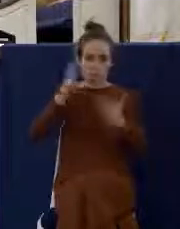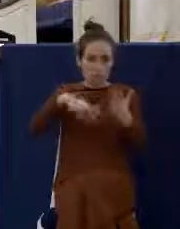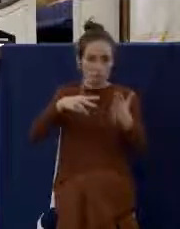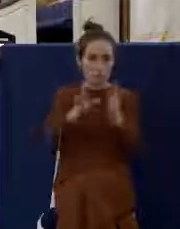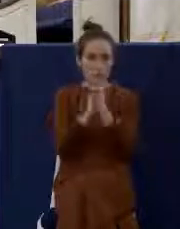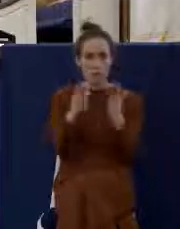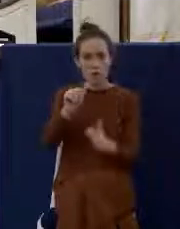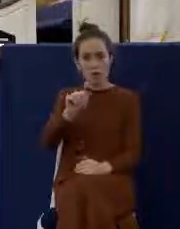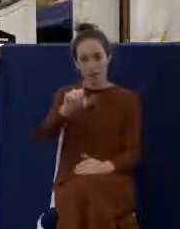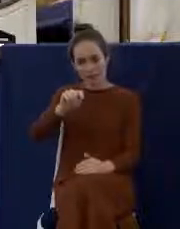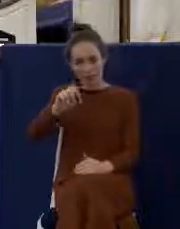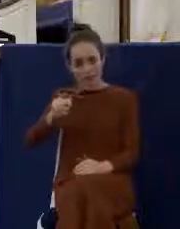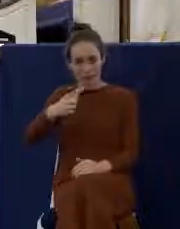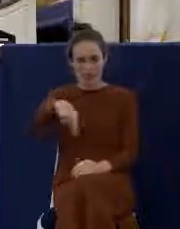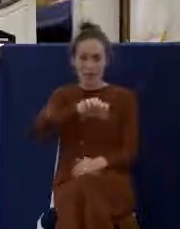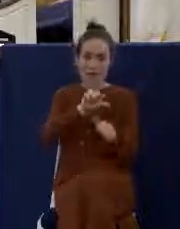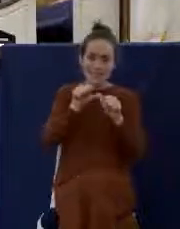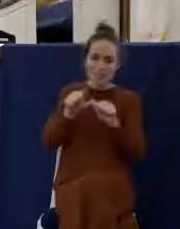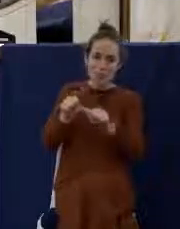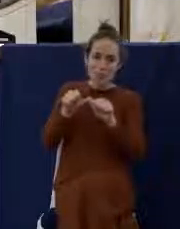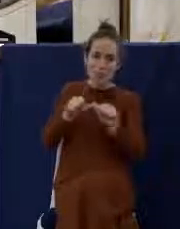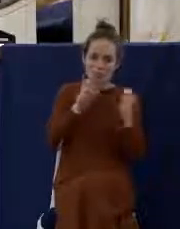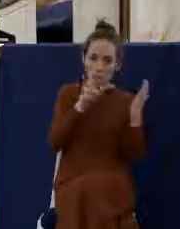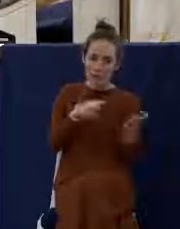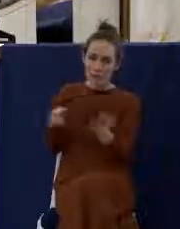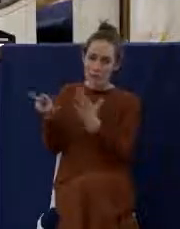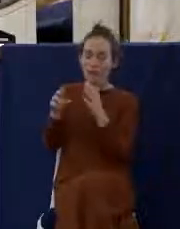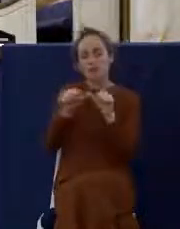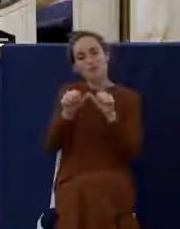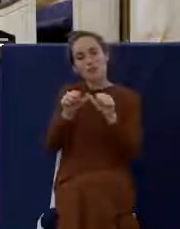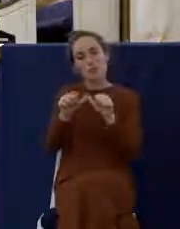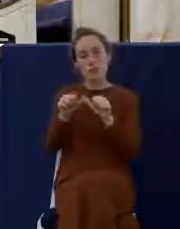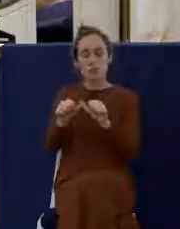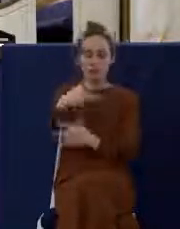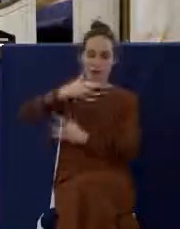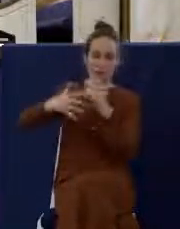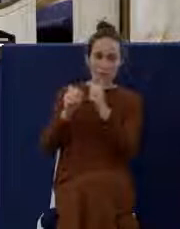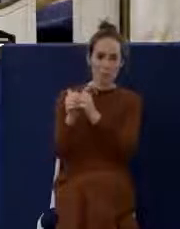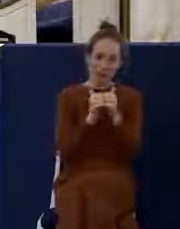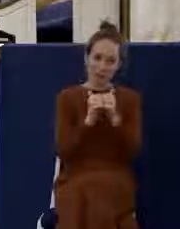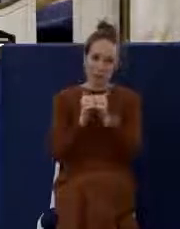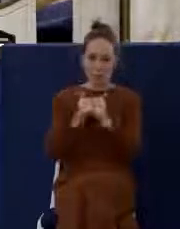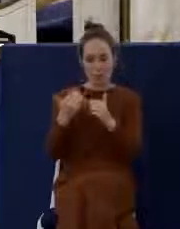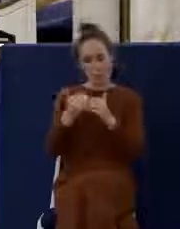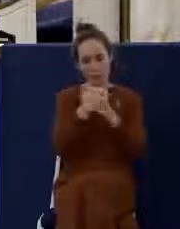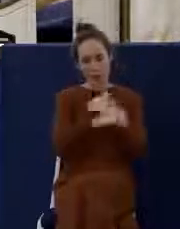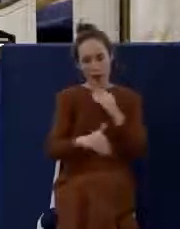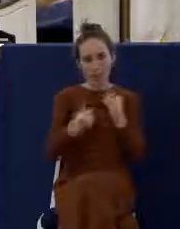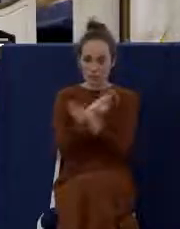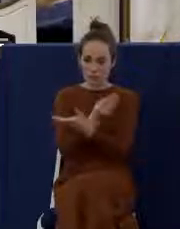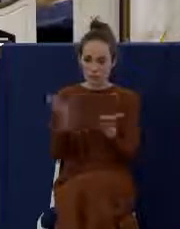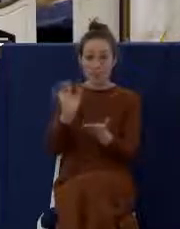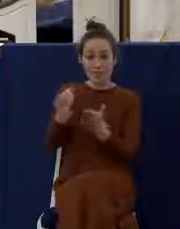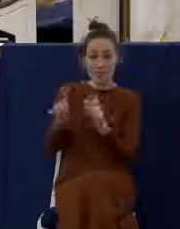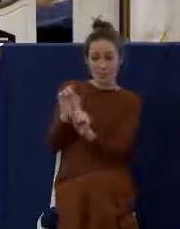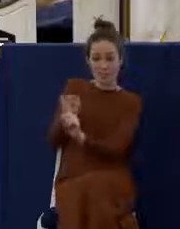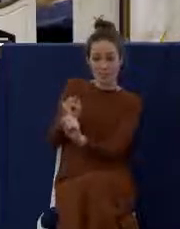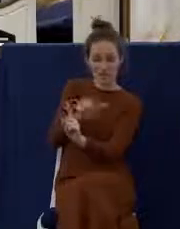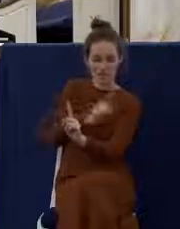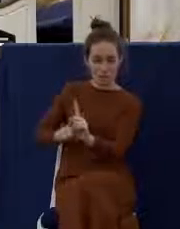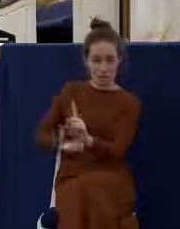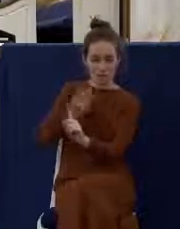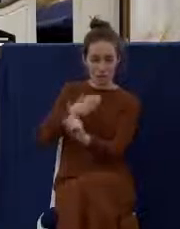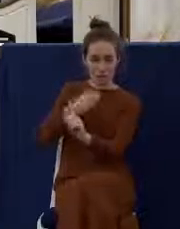doctrine, that's the teaching of the word, fellowship, they were fellowshipping together, breaking of bread, that's the Lord's Supper. They